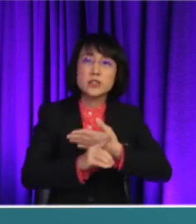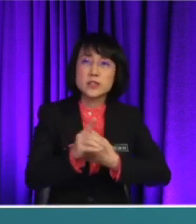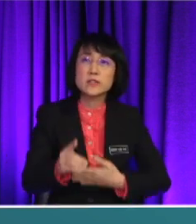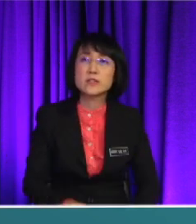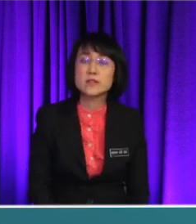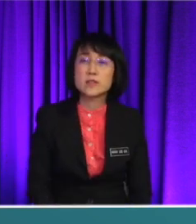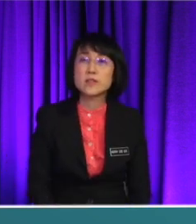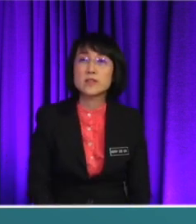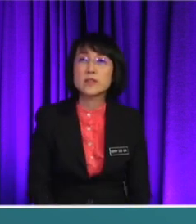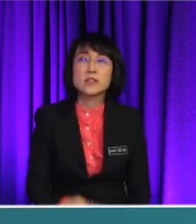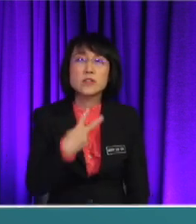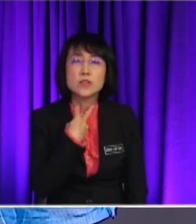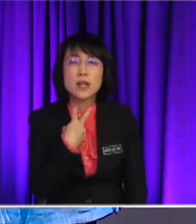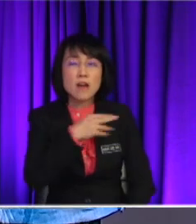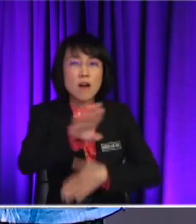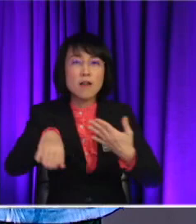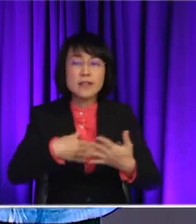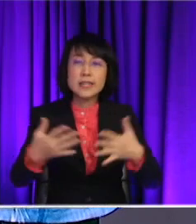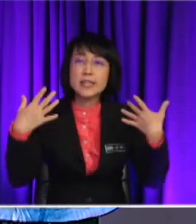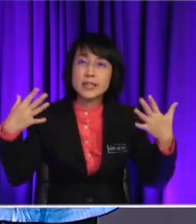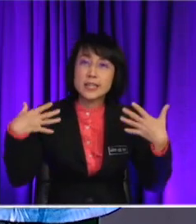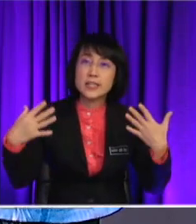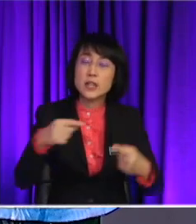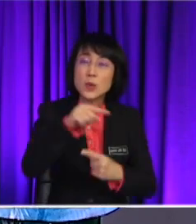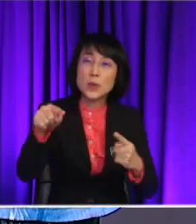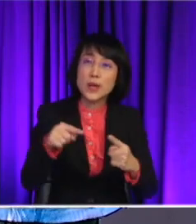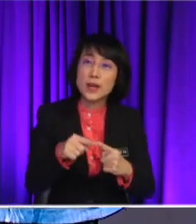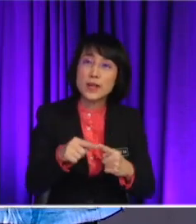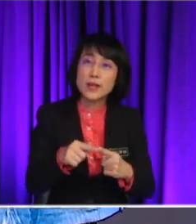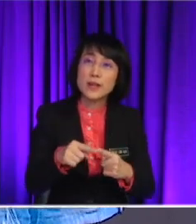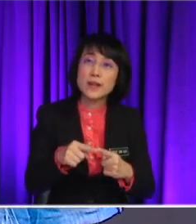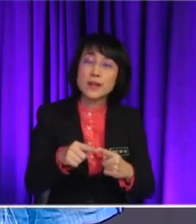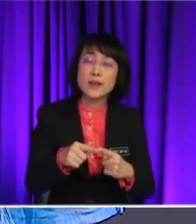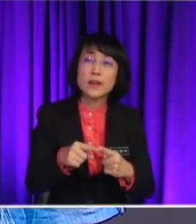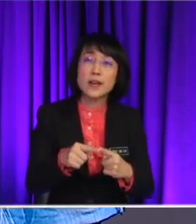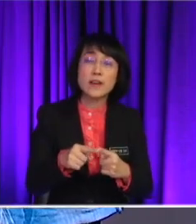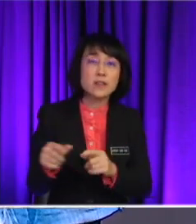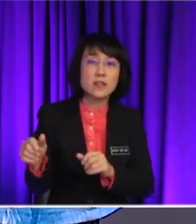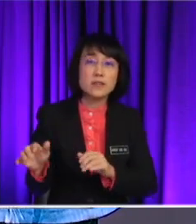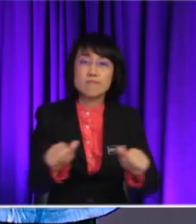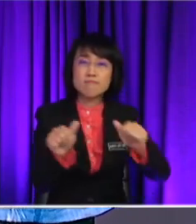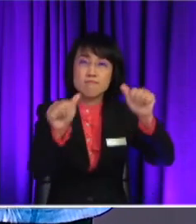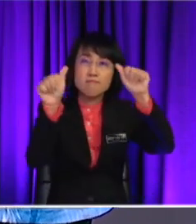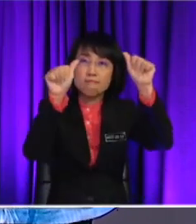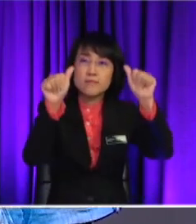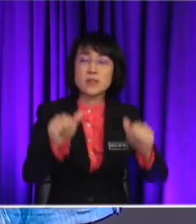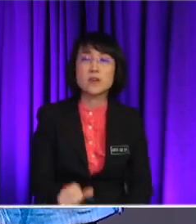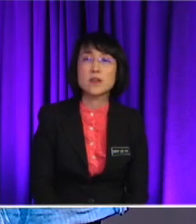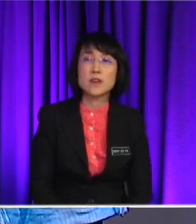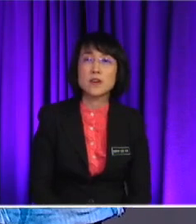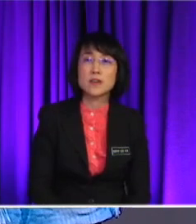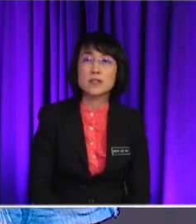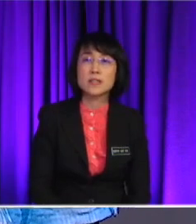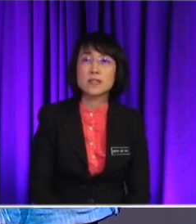traps all the heat, right? When we have this smog, right? Yeah. Or the haze there.